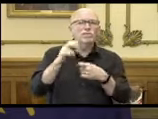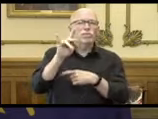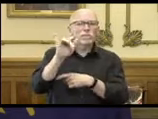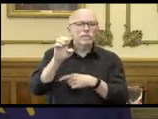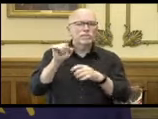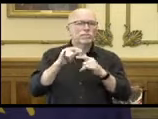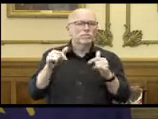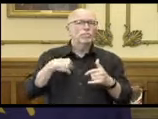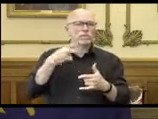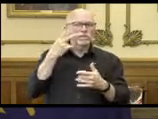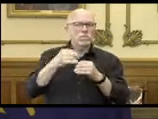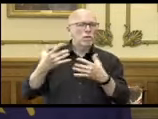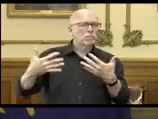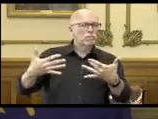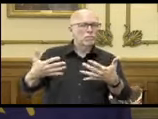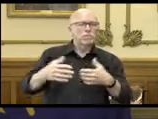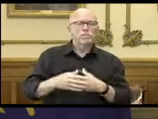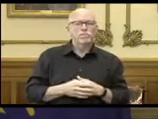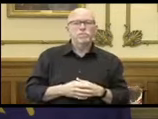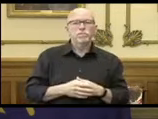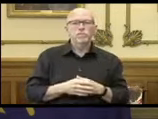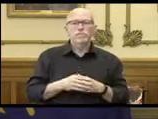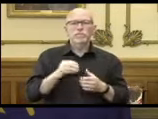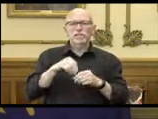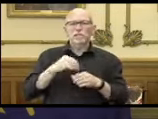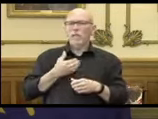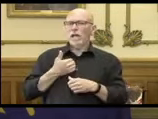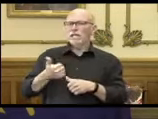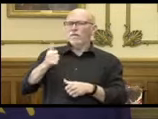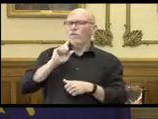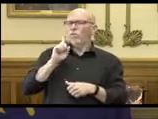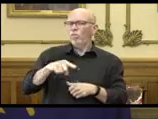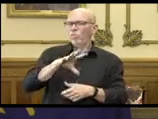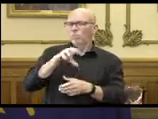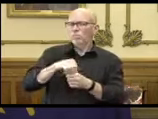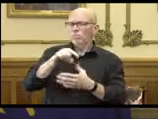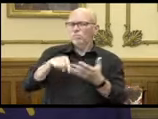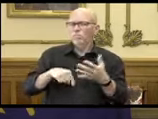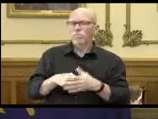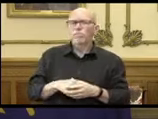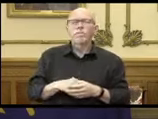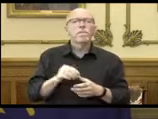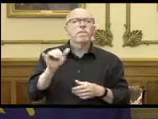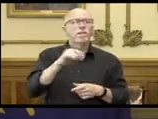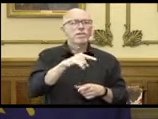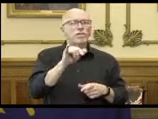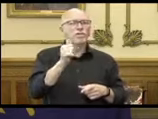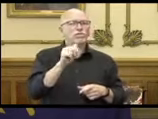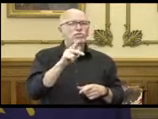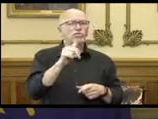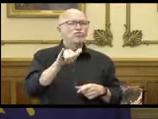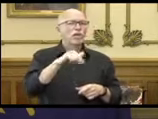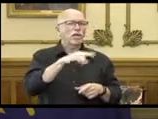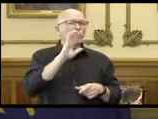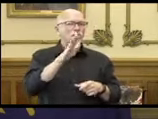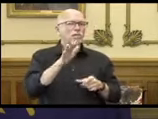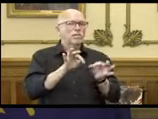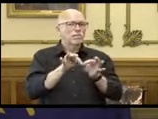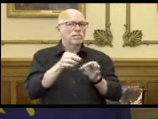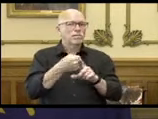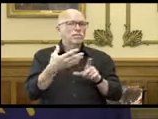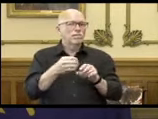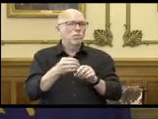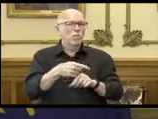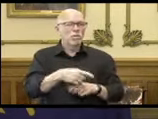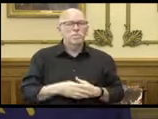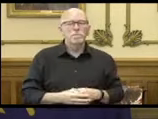alignment on a lot of our dates inside the executive order. And then again, Jake will elaborate on on this